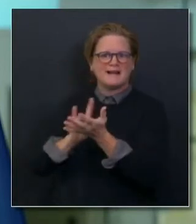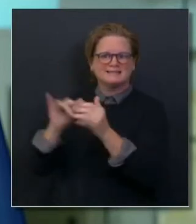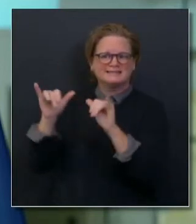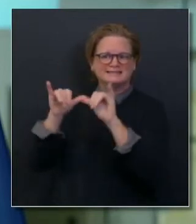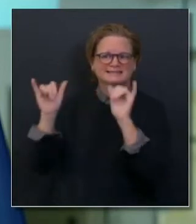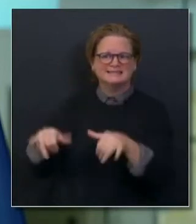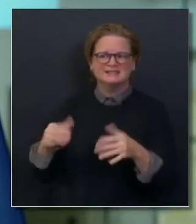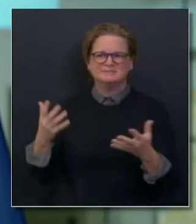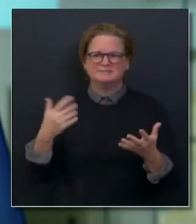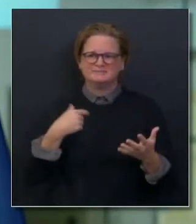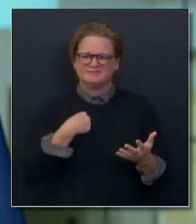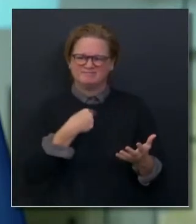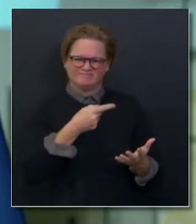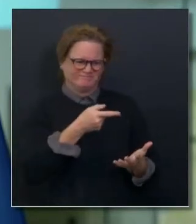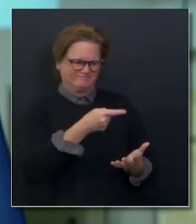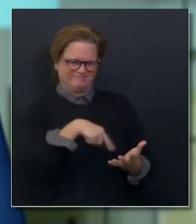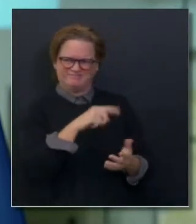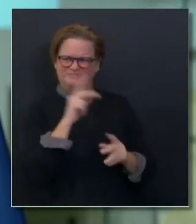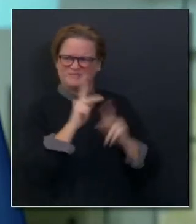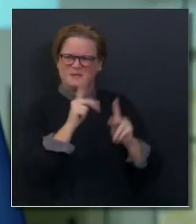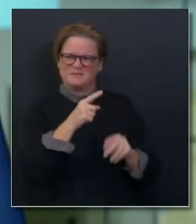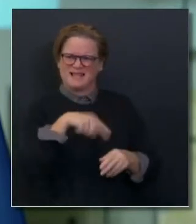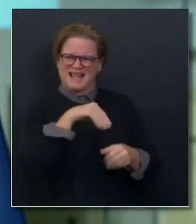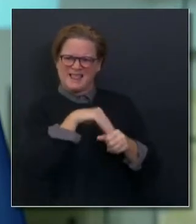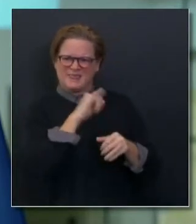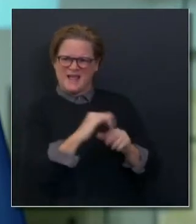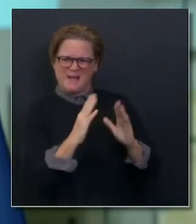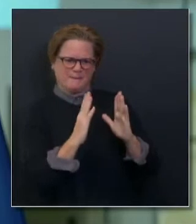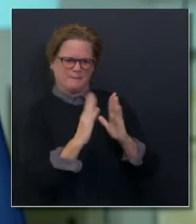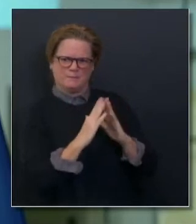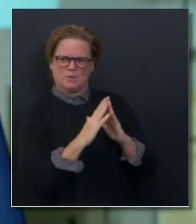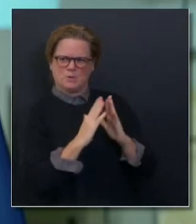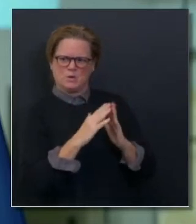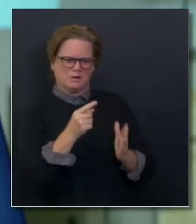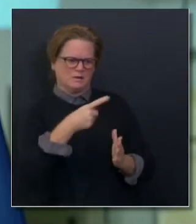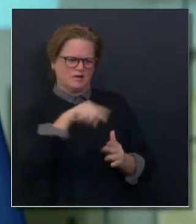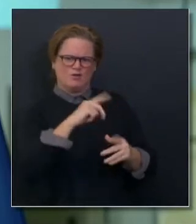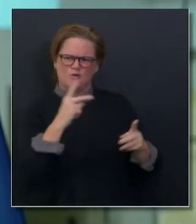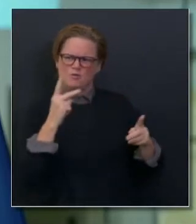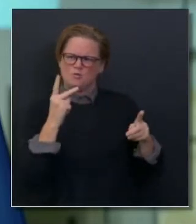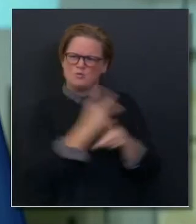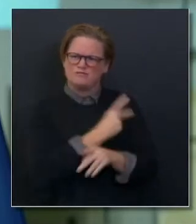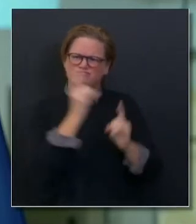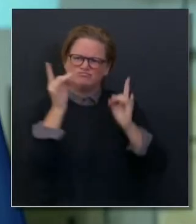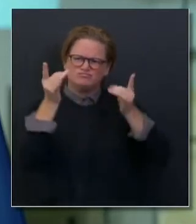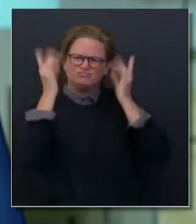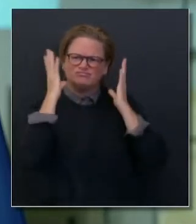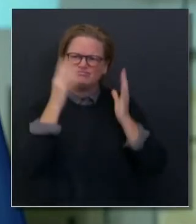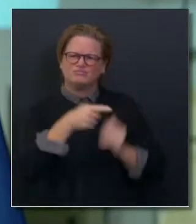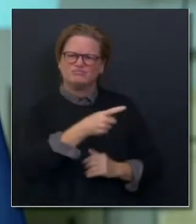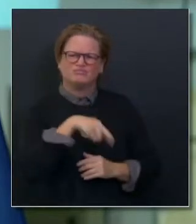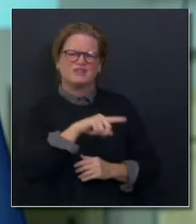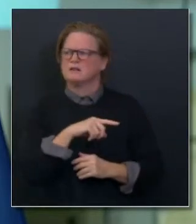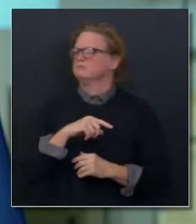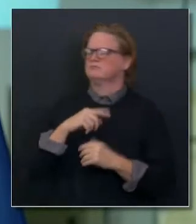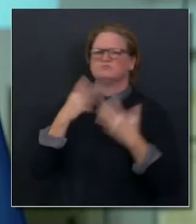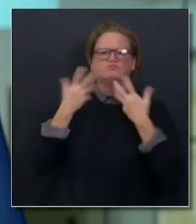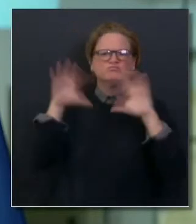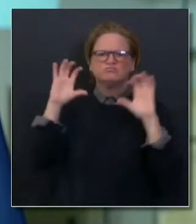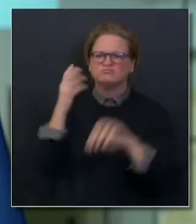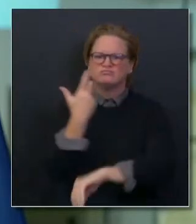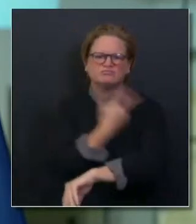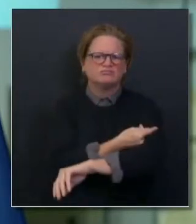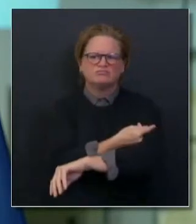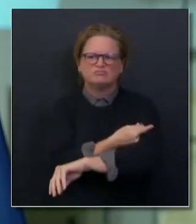these hard-hit communities, simply don't trust the vaccine and choose not to get vaccinated? What impact could this have on